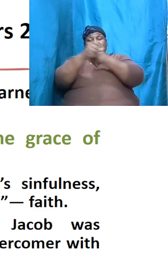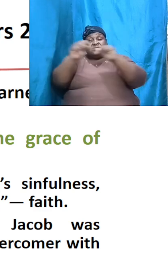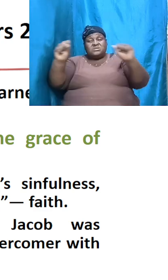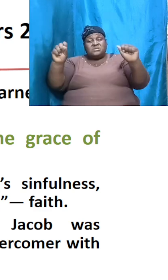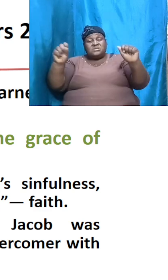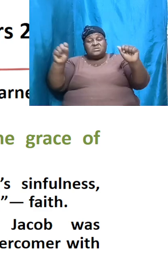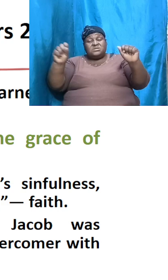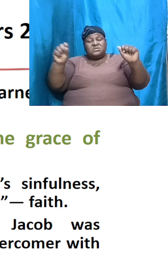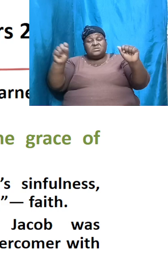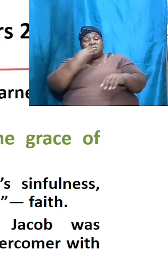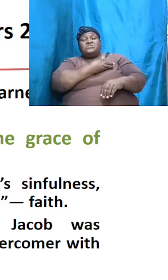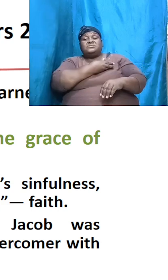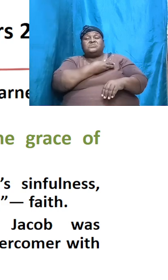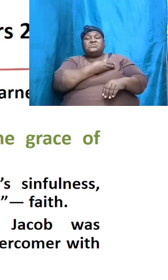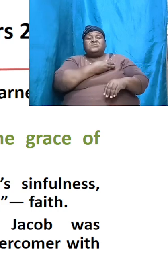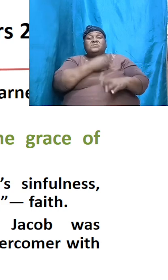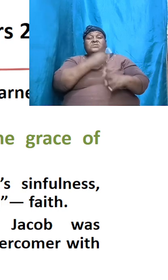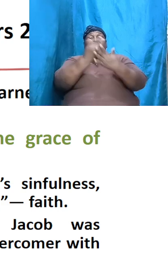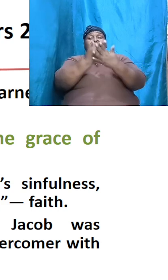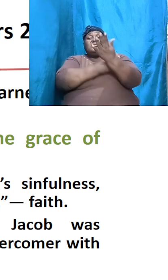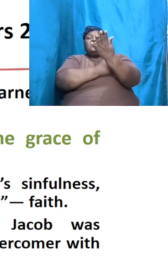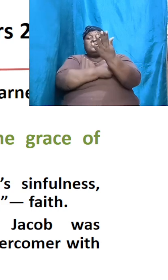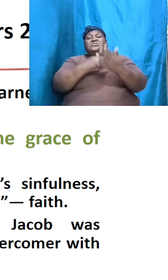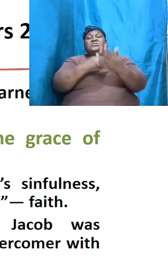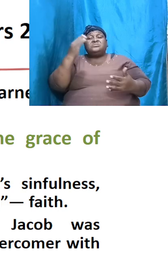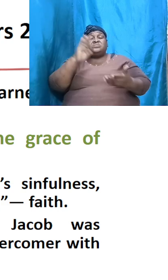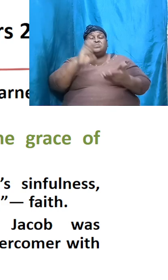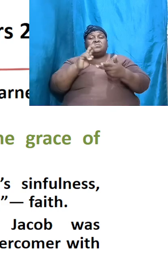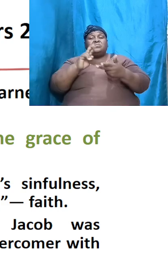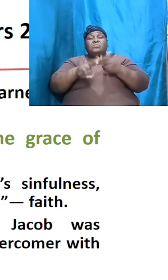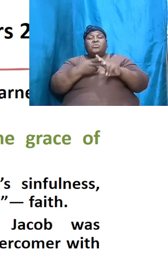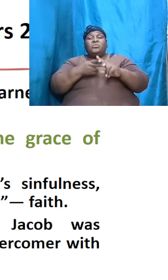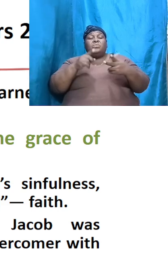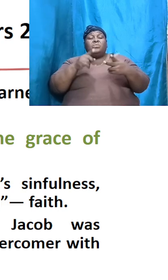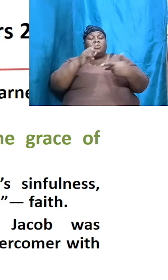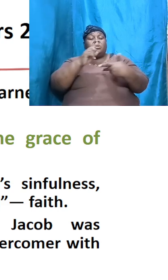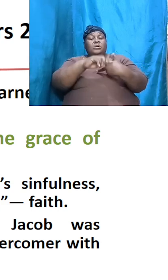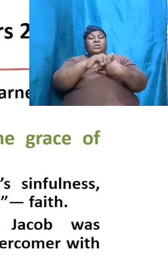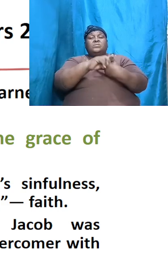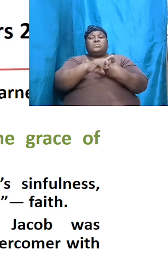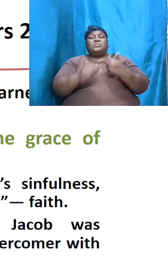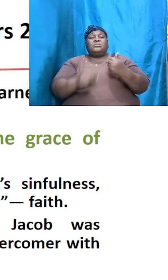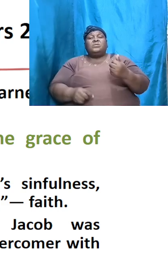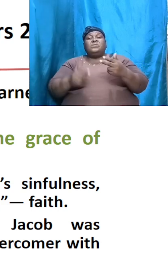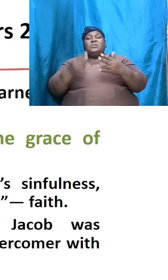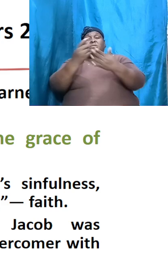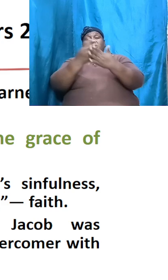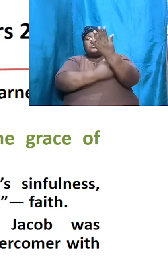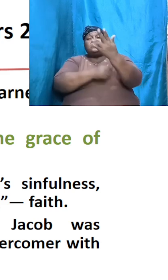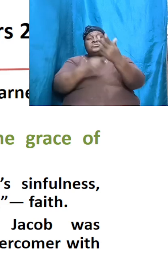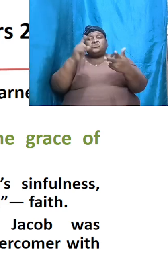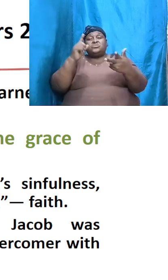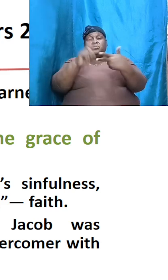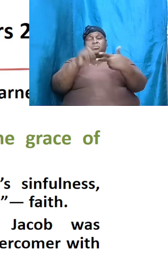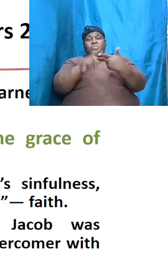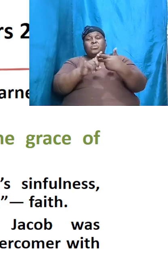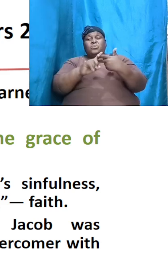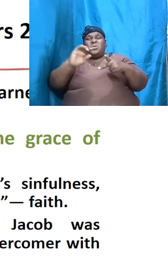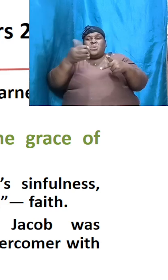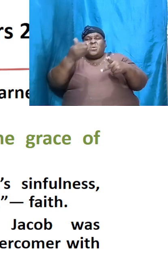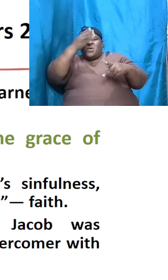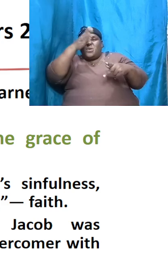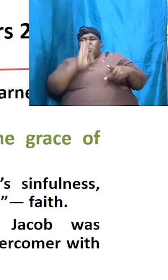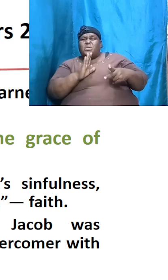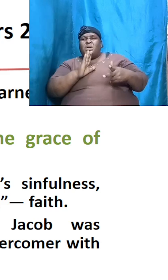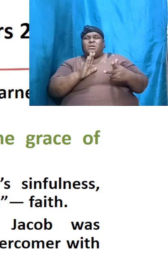one we are seeing the power of God's grace lesson number two we are seeing how God